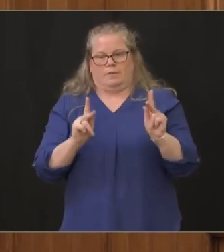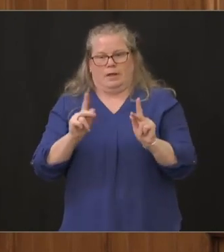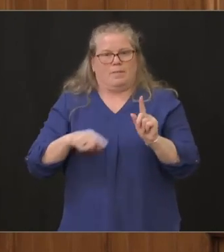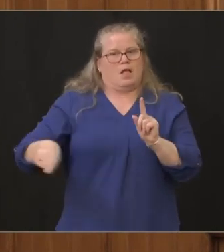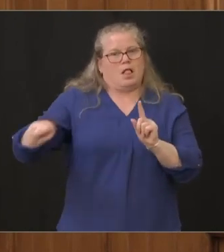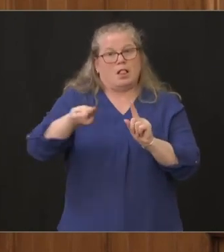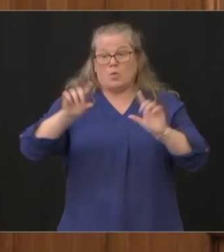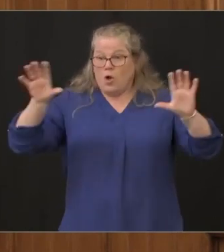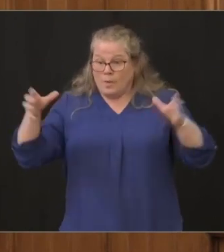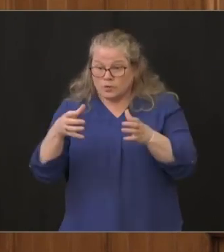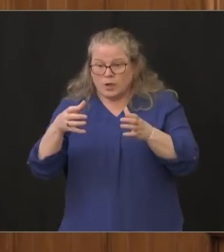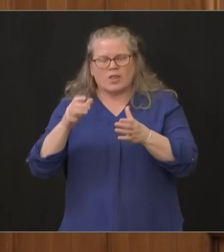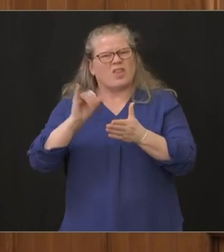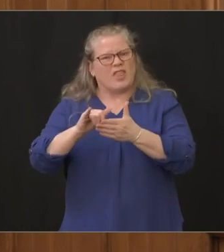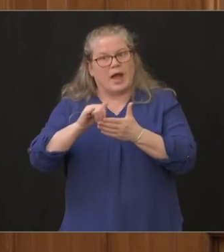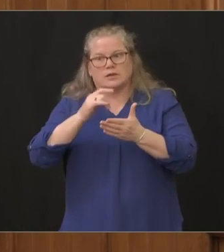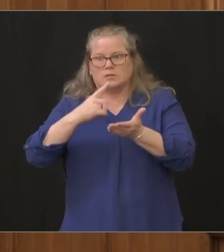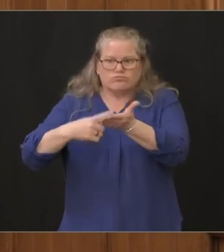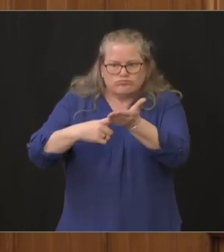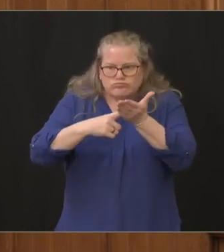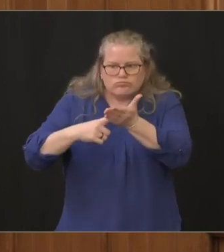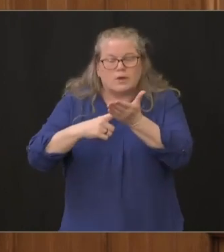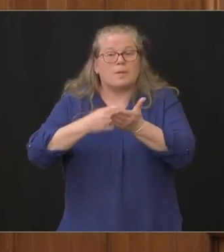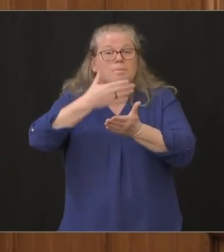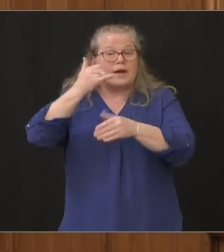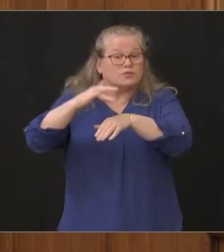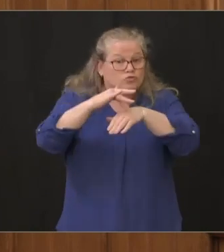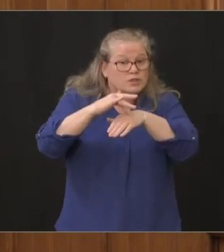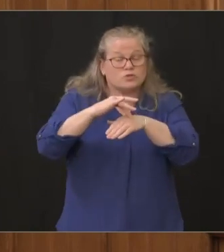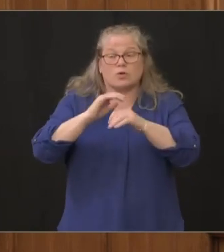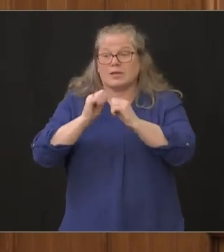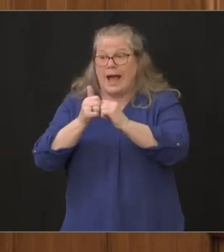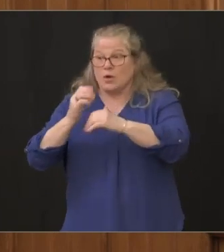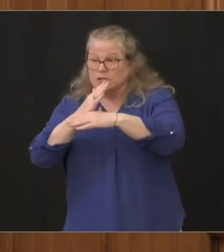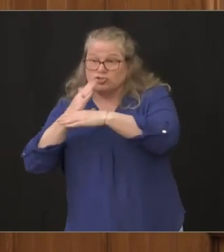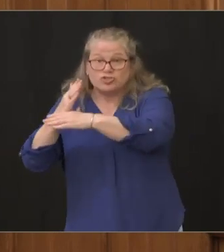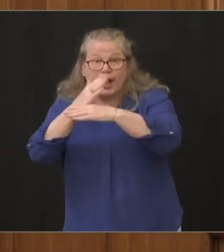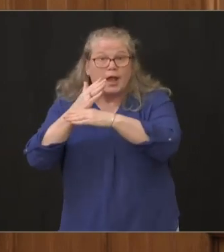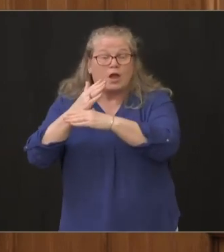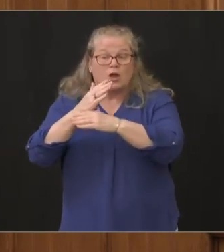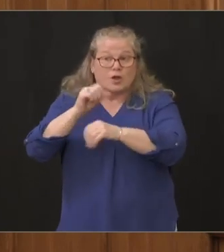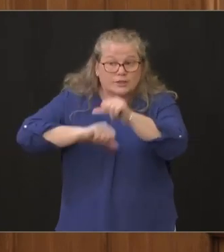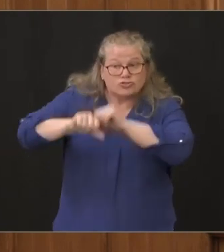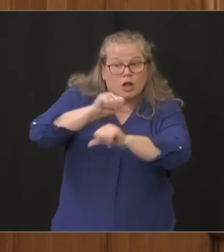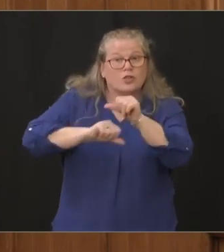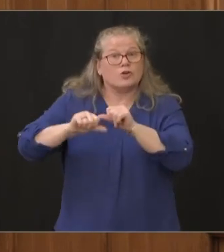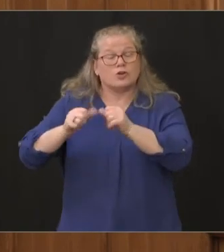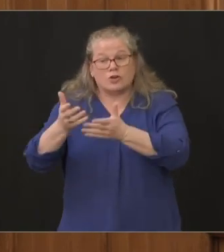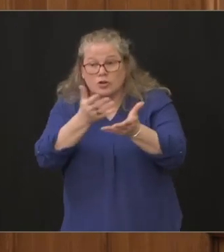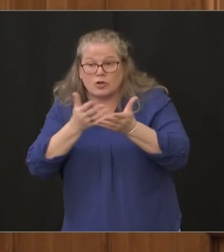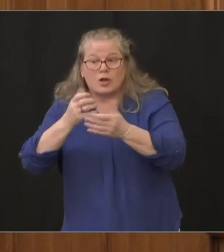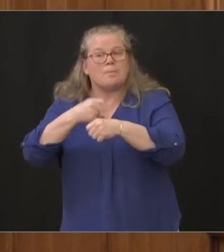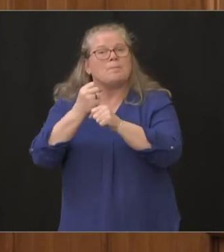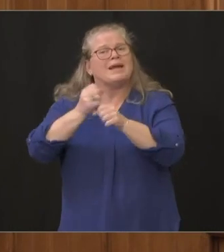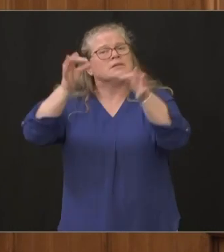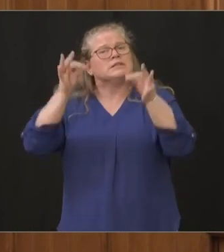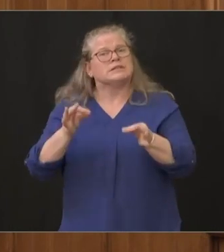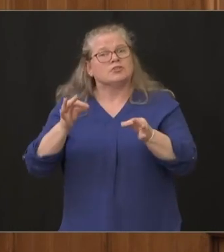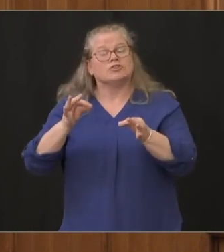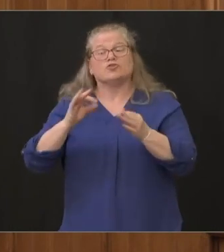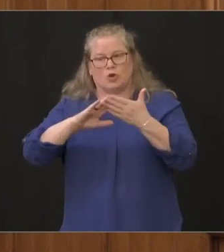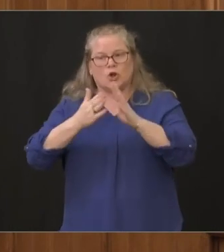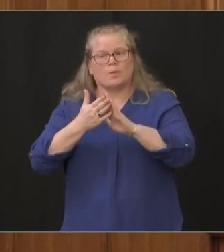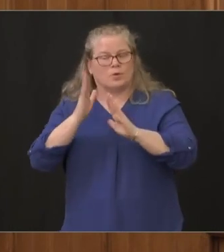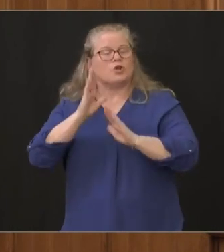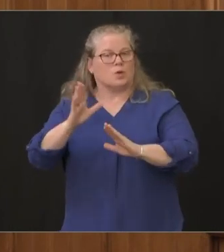each other what resources do we have uh how do we share best practices and how do we come to decisions so that we can make sure the community is hearing things